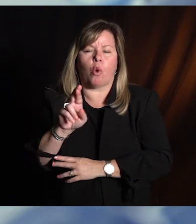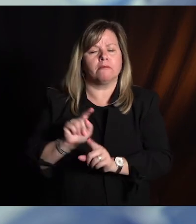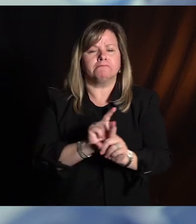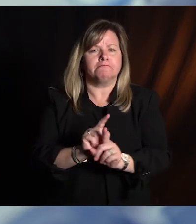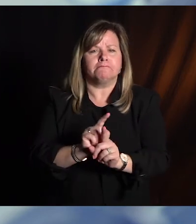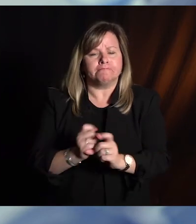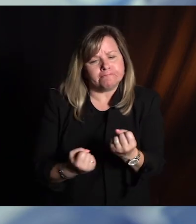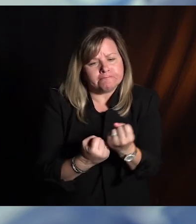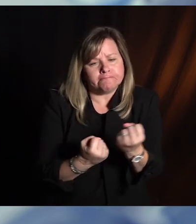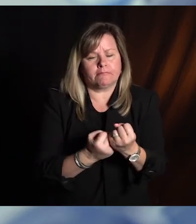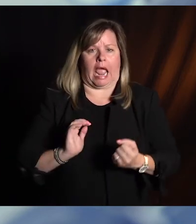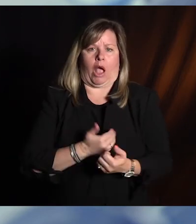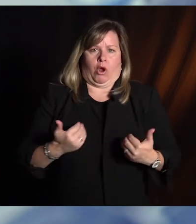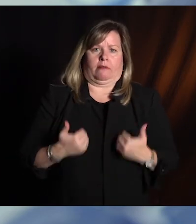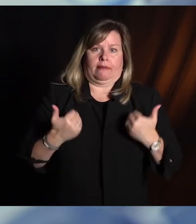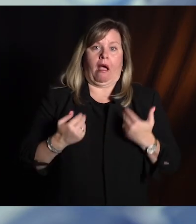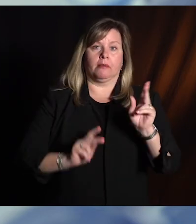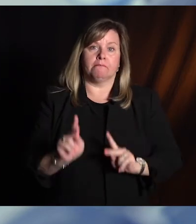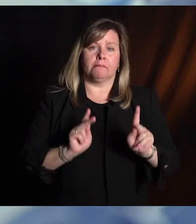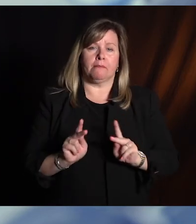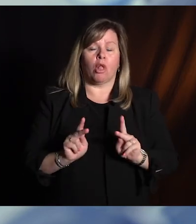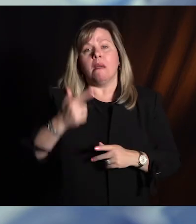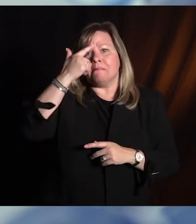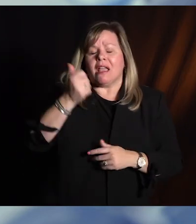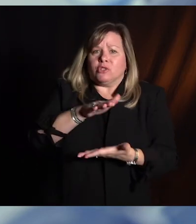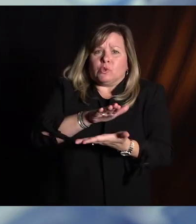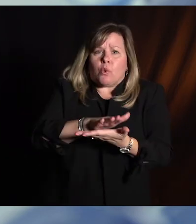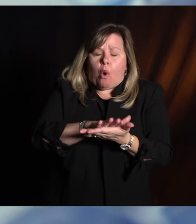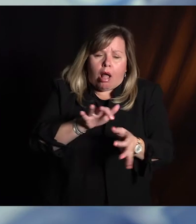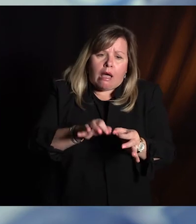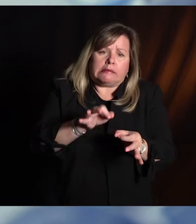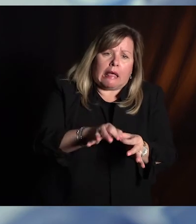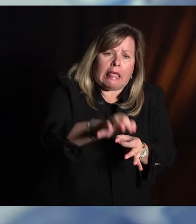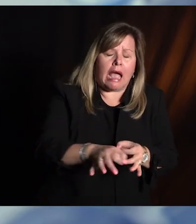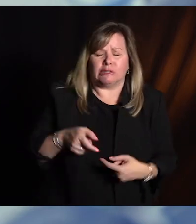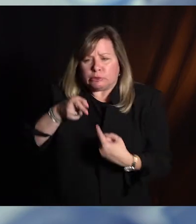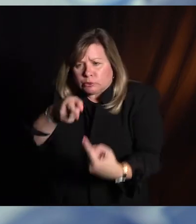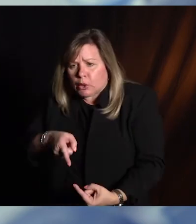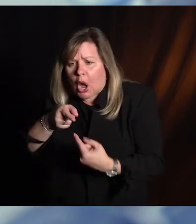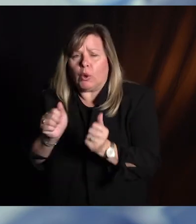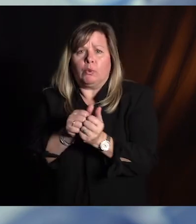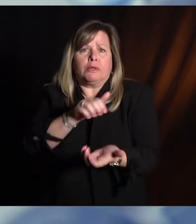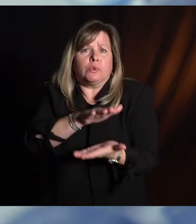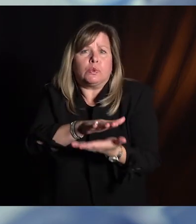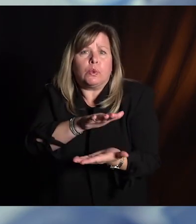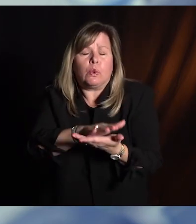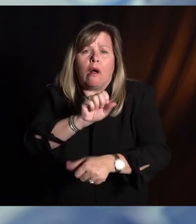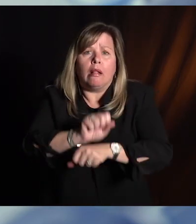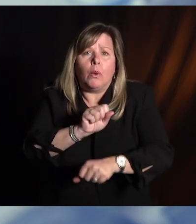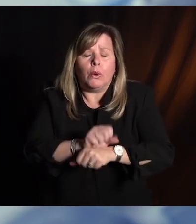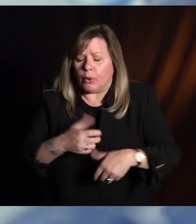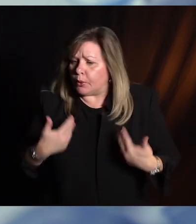has been has been delayed, been paused, and so many young people are really struggling academically. If you are someone who